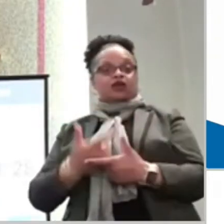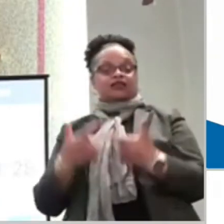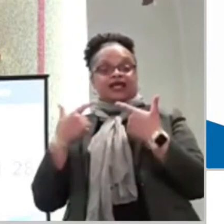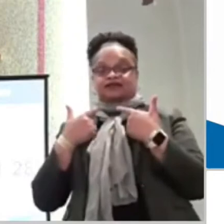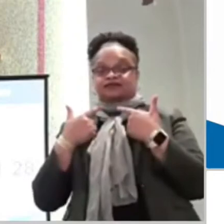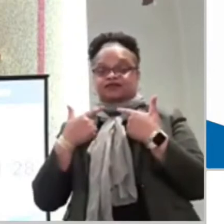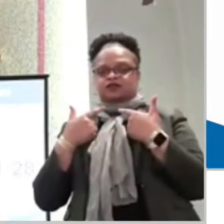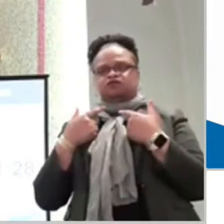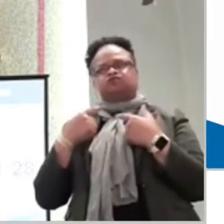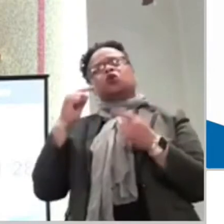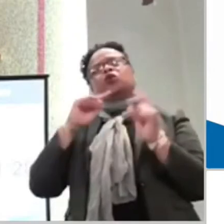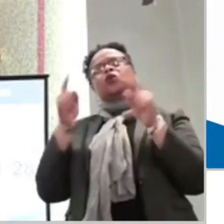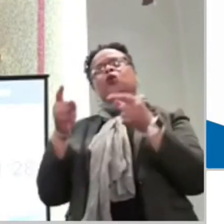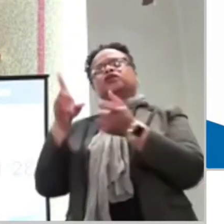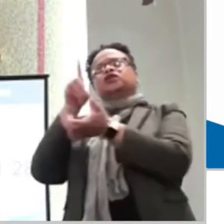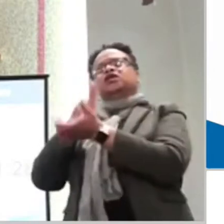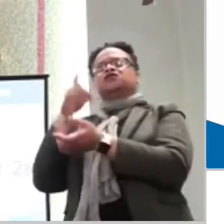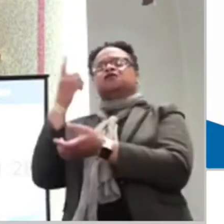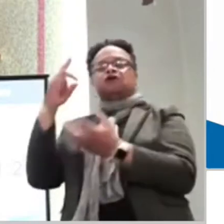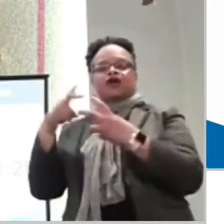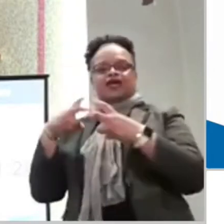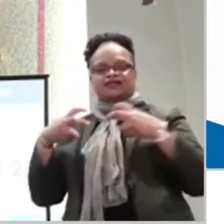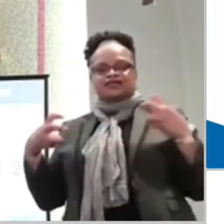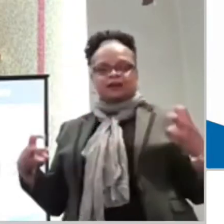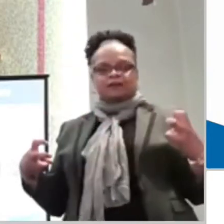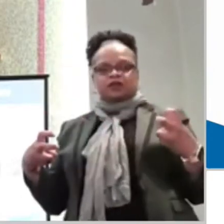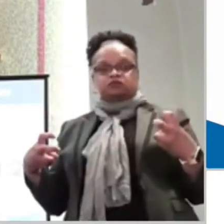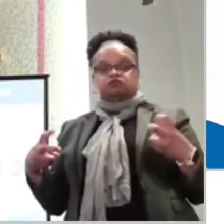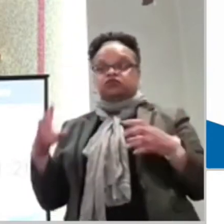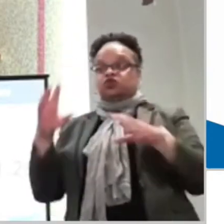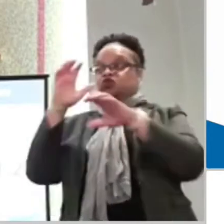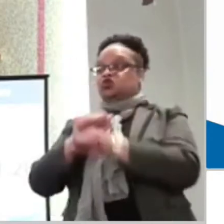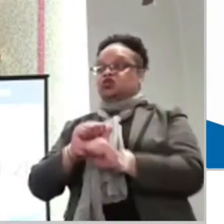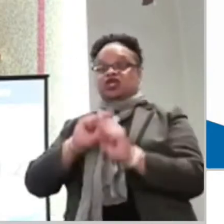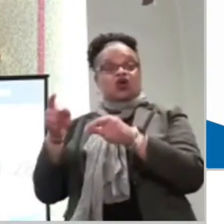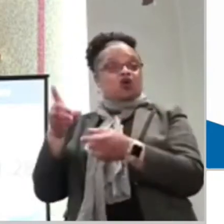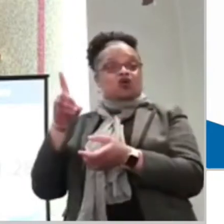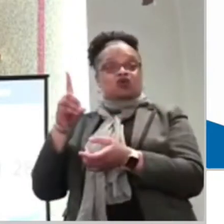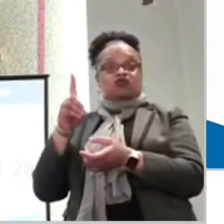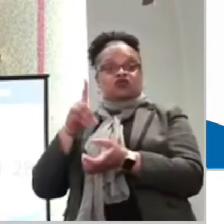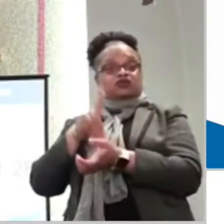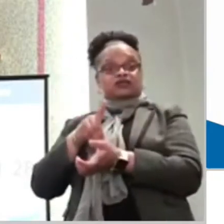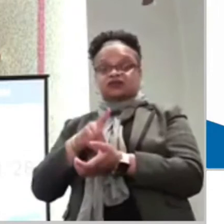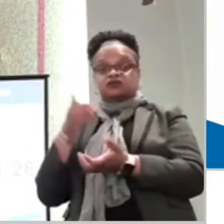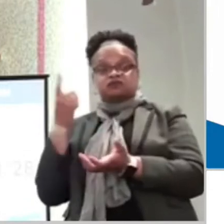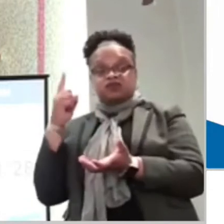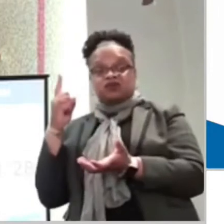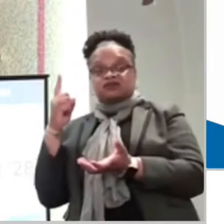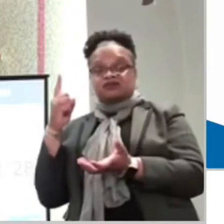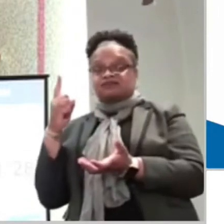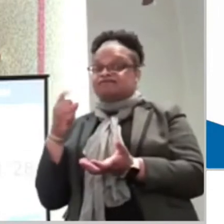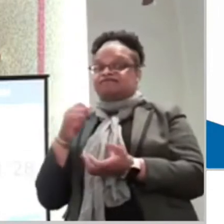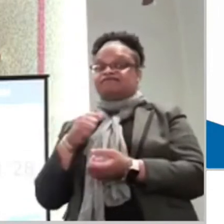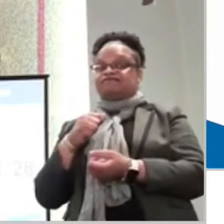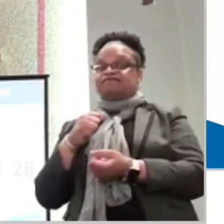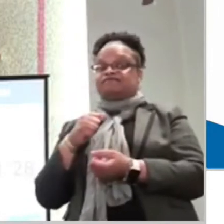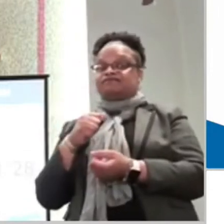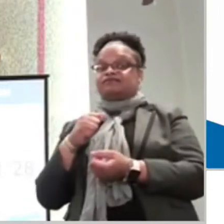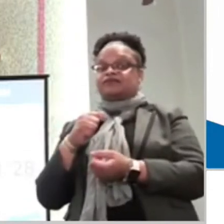we went to the doctor for an examination. Usually when you go for an examination, it's never usually